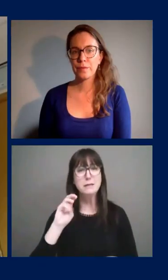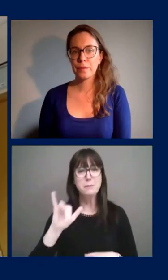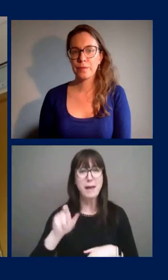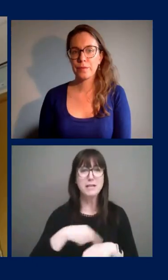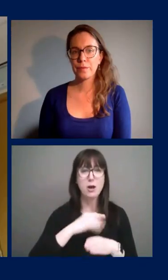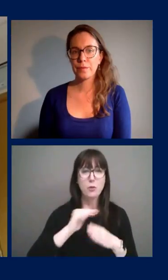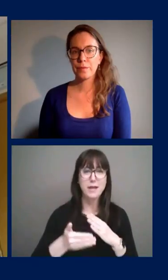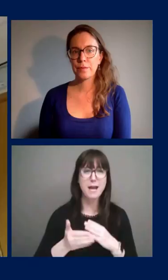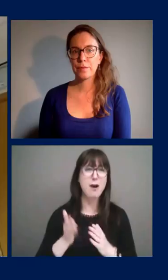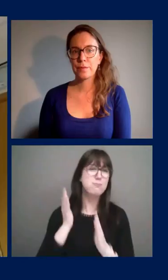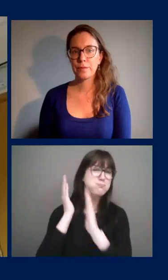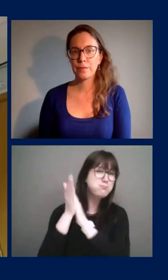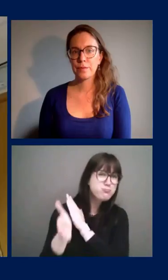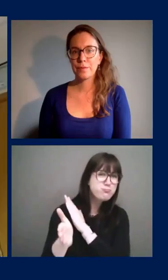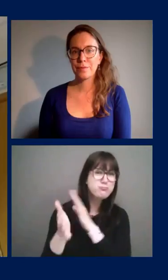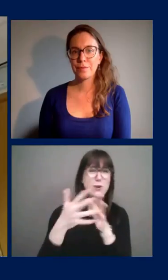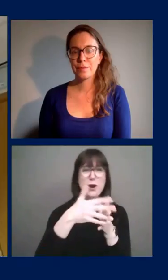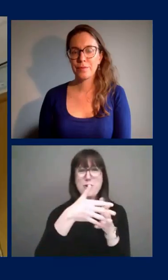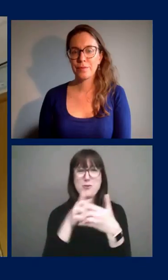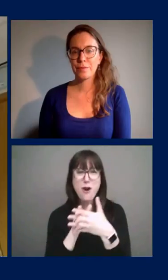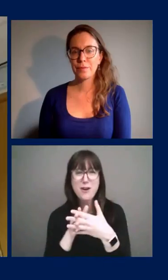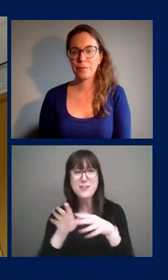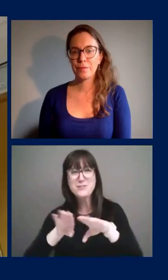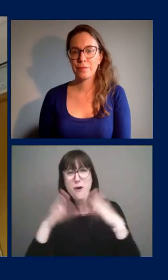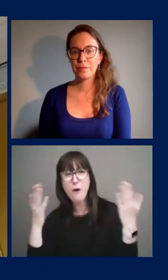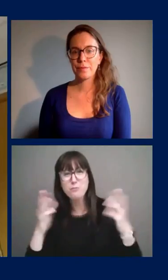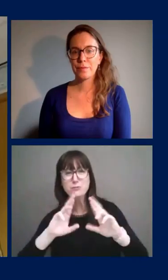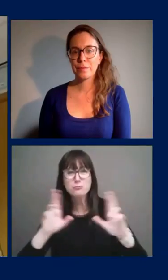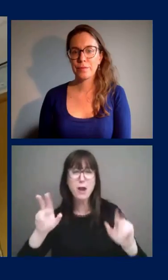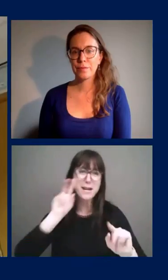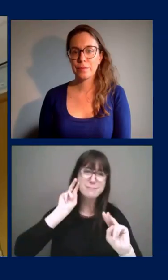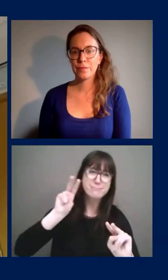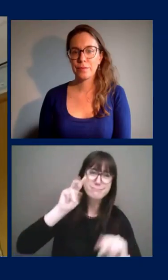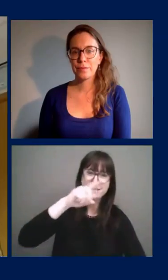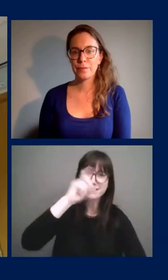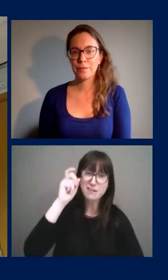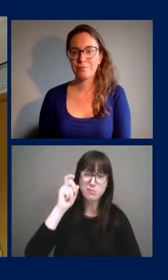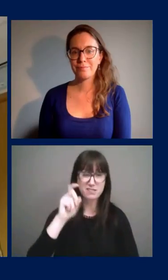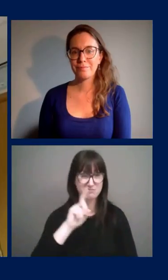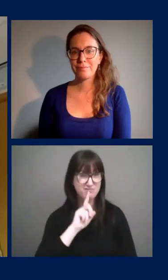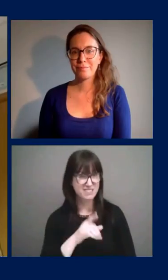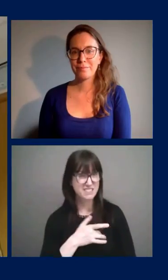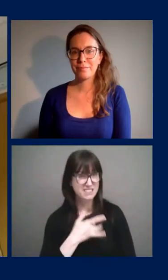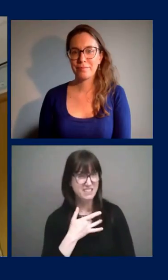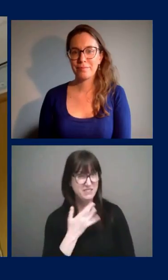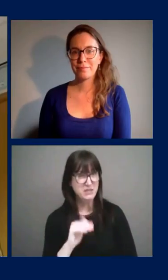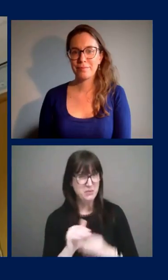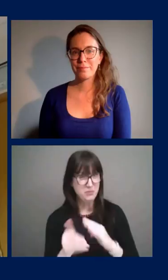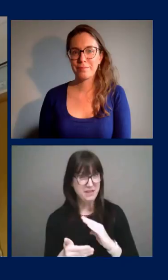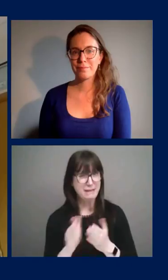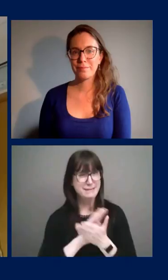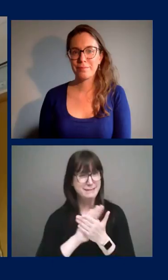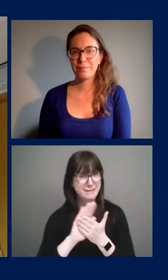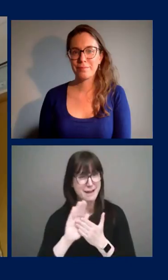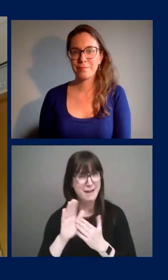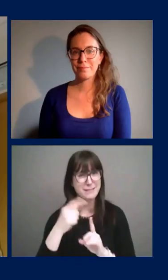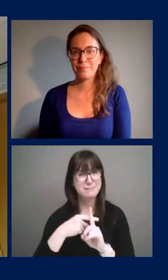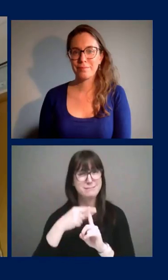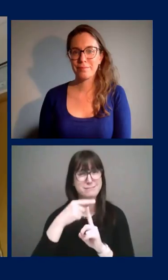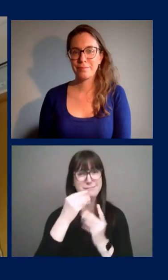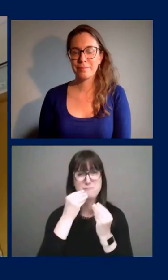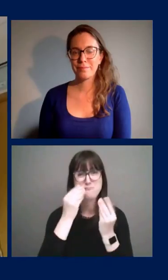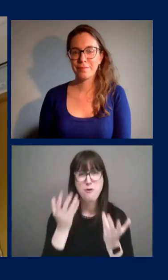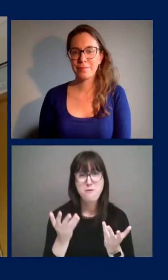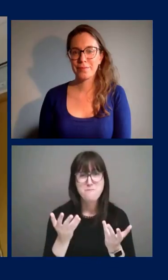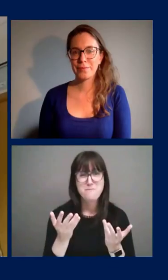open up cottages. I appreciate that. And, uh, I think we're going to have some beautiful weather at some point. Uh, and, uh, I, think if we